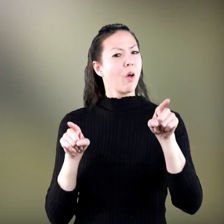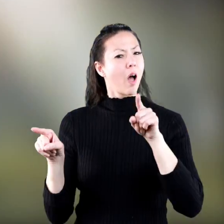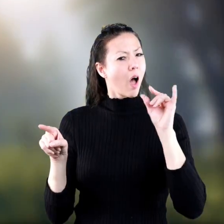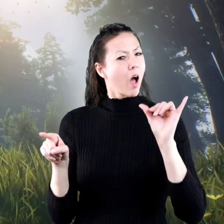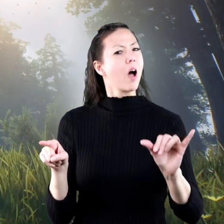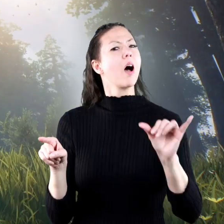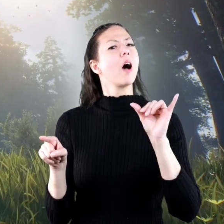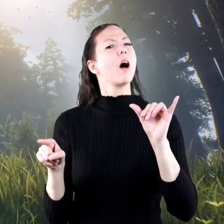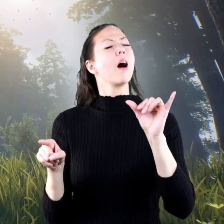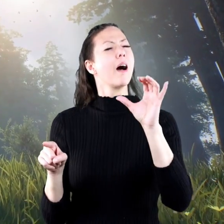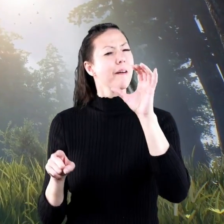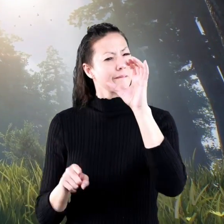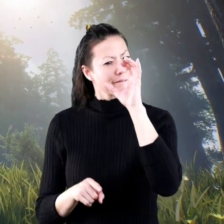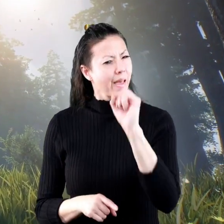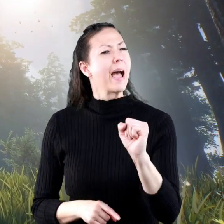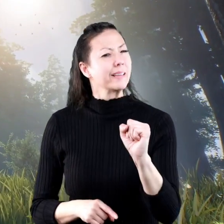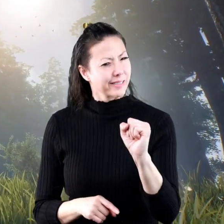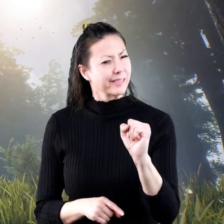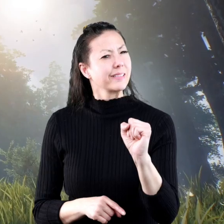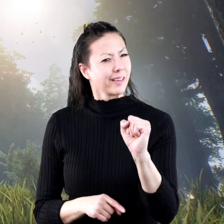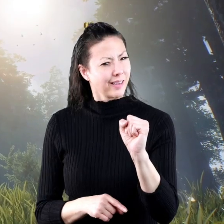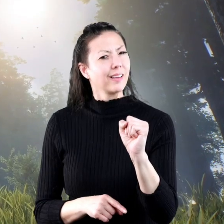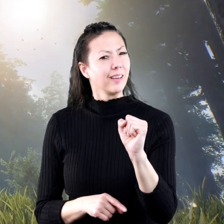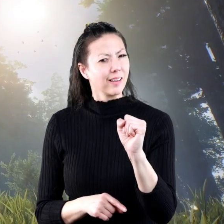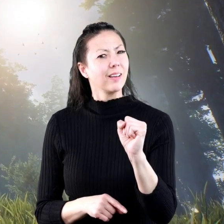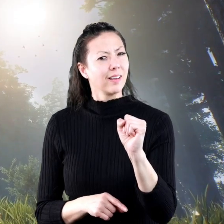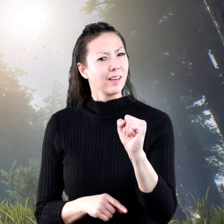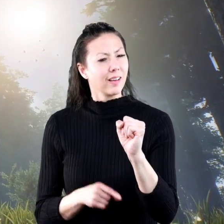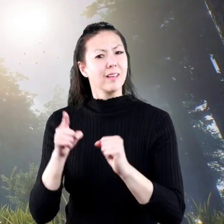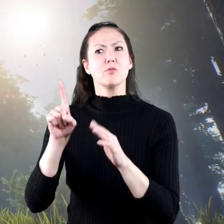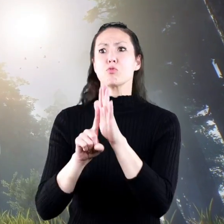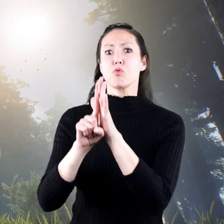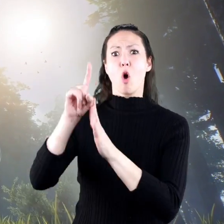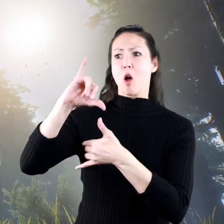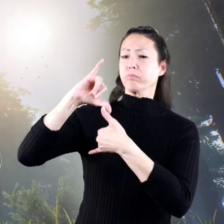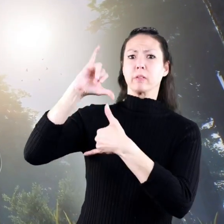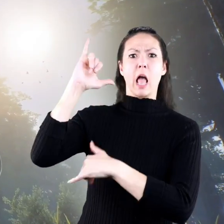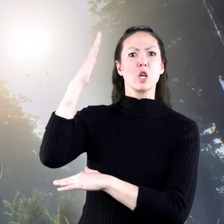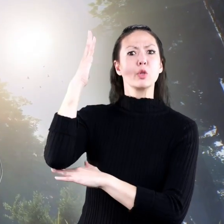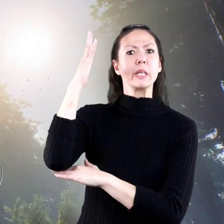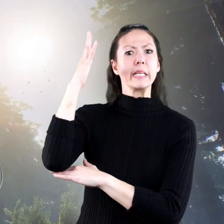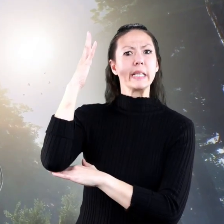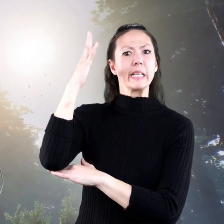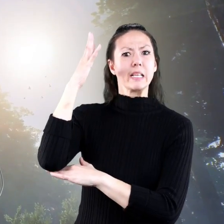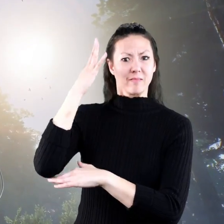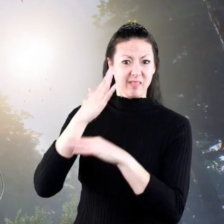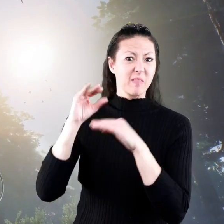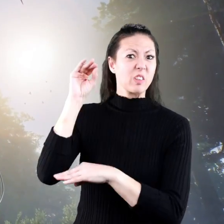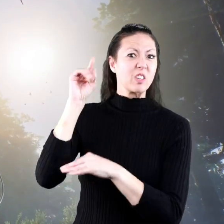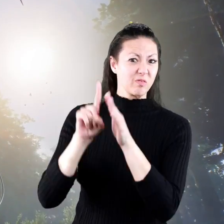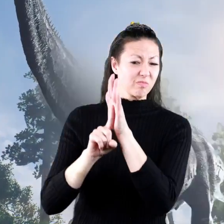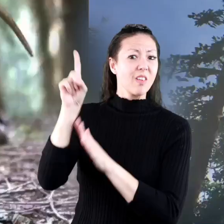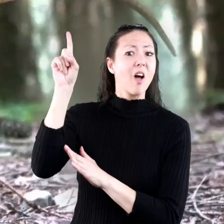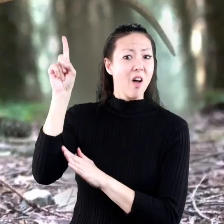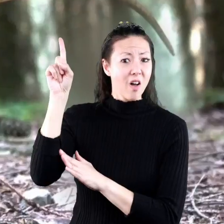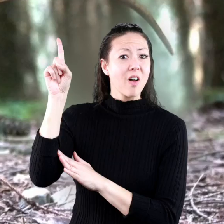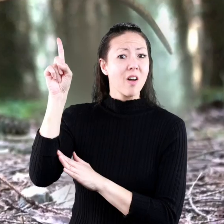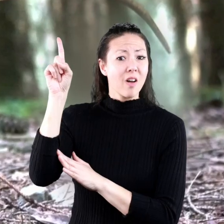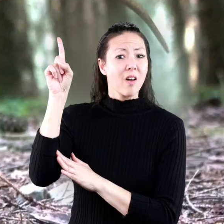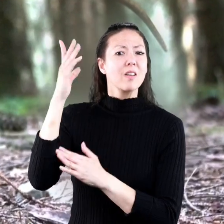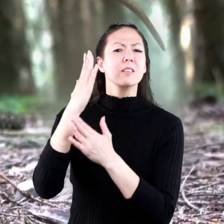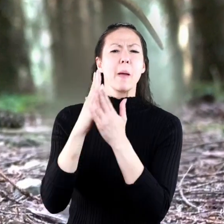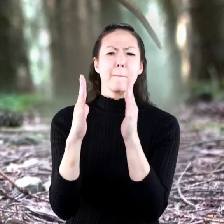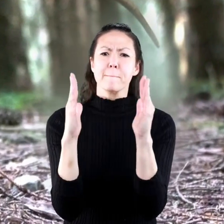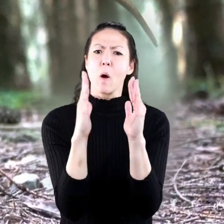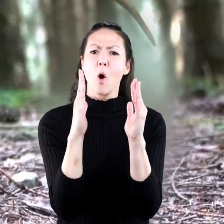the study of dinosaurs is fascinating don't you think some were as tall as trees and